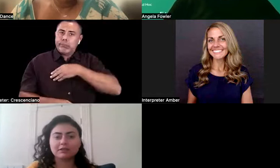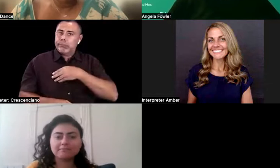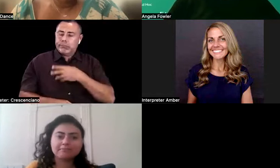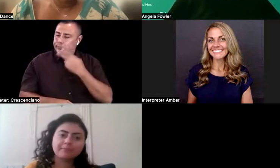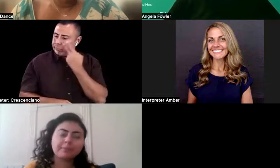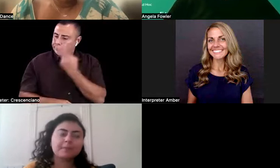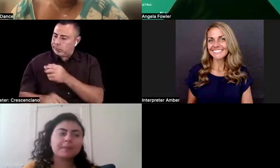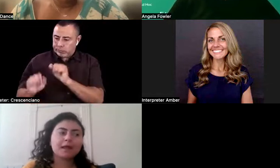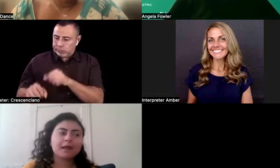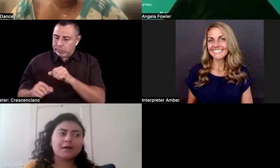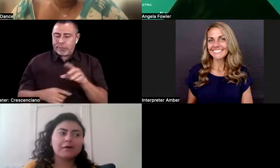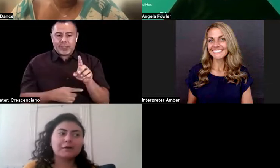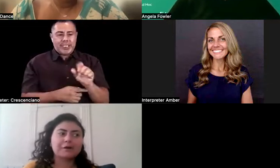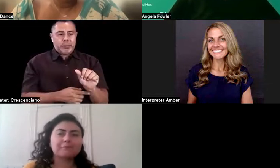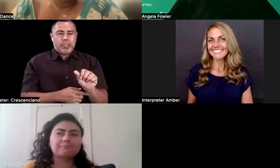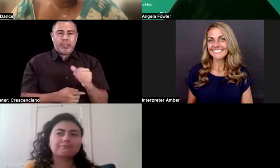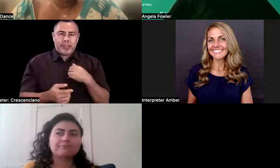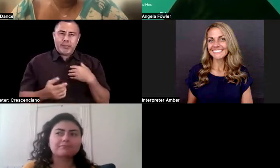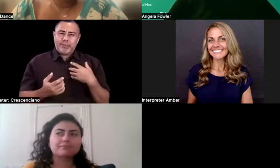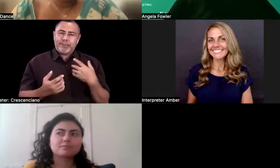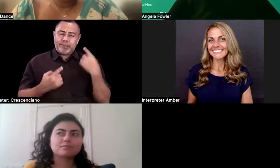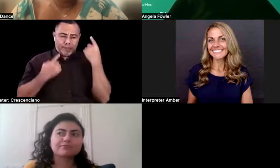lately. Um,